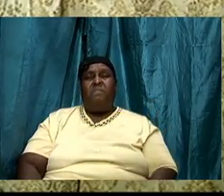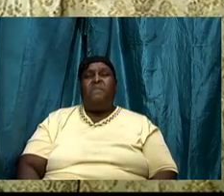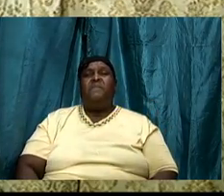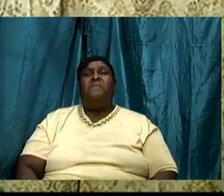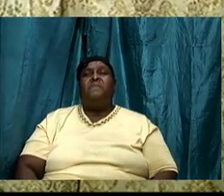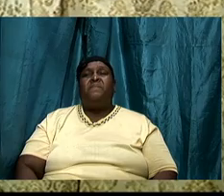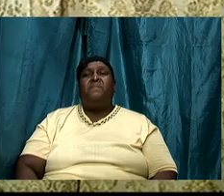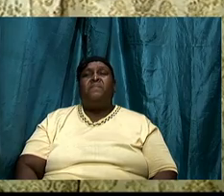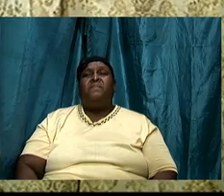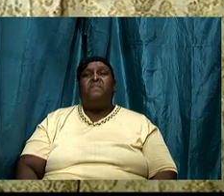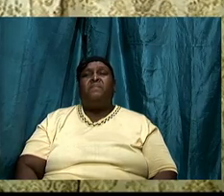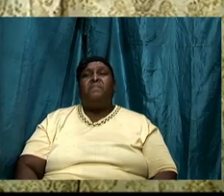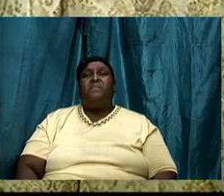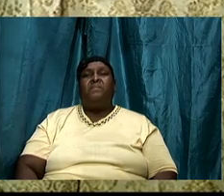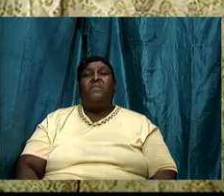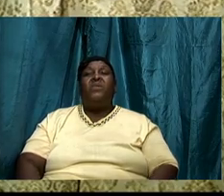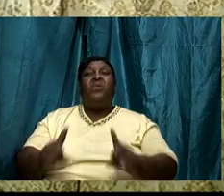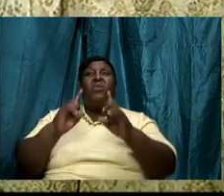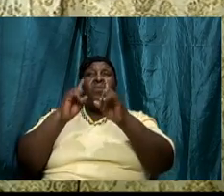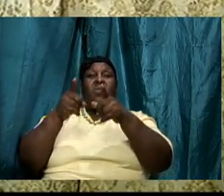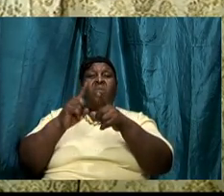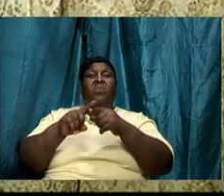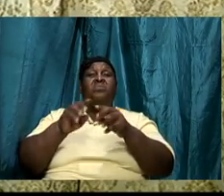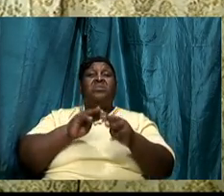go off to the hills